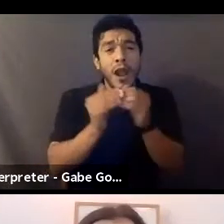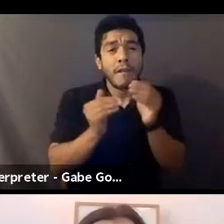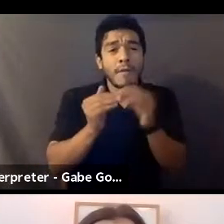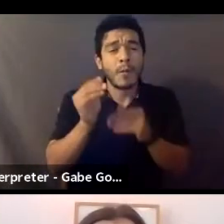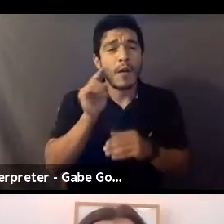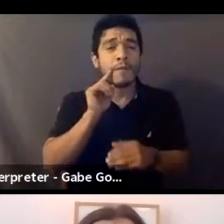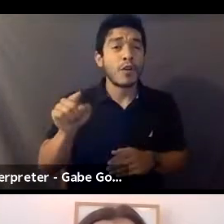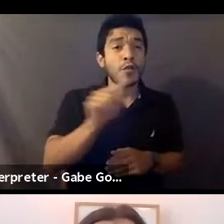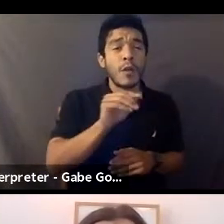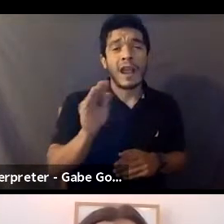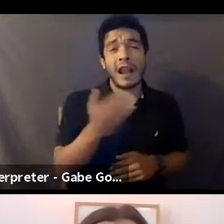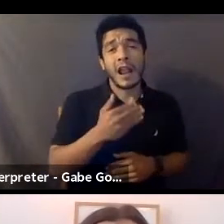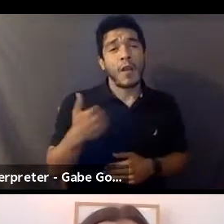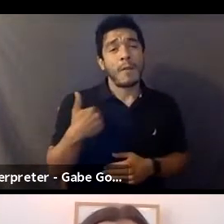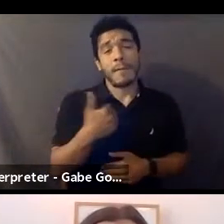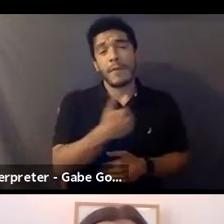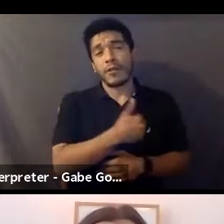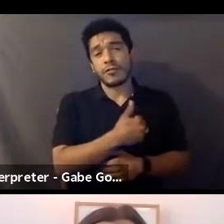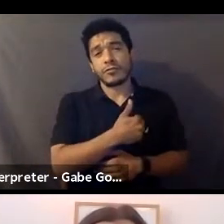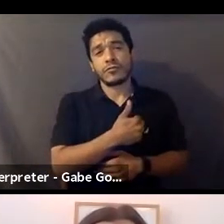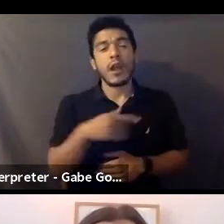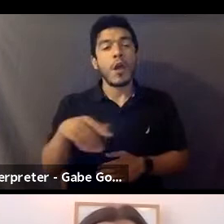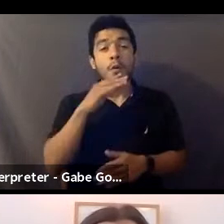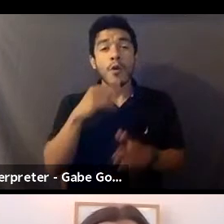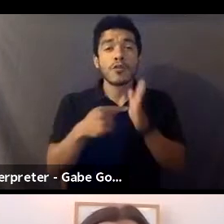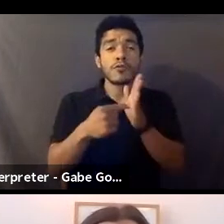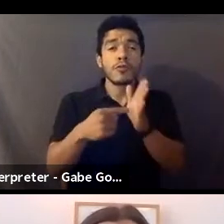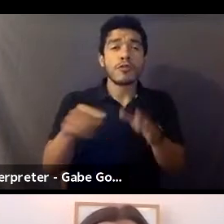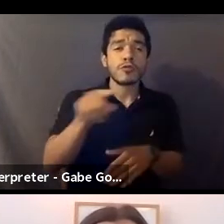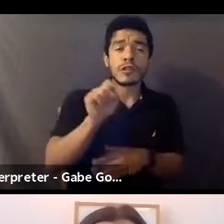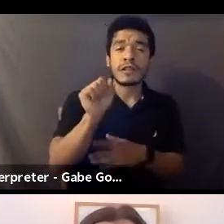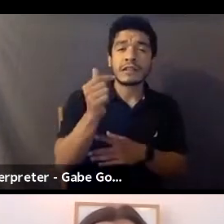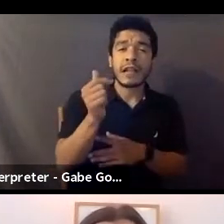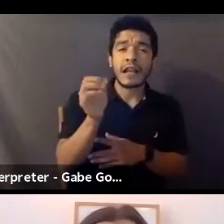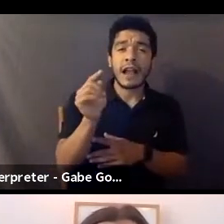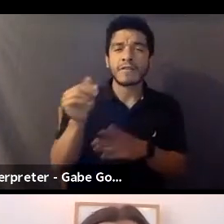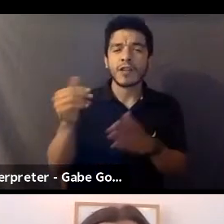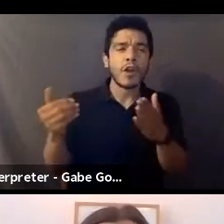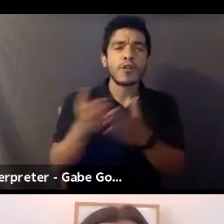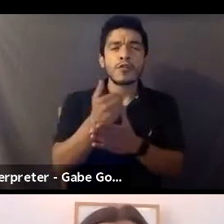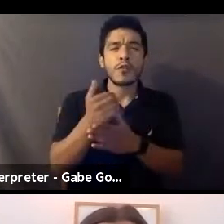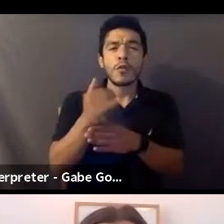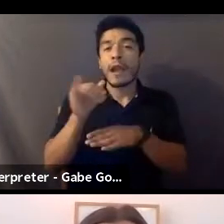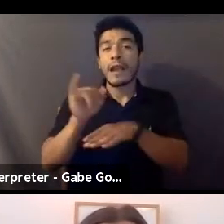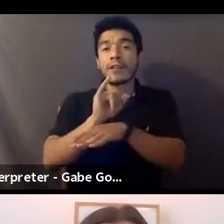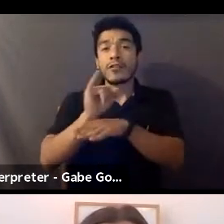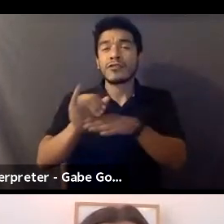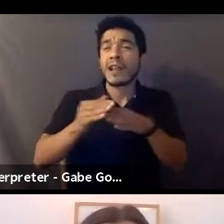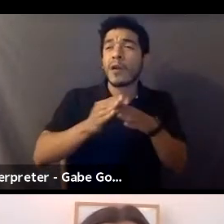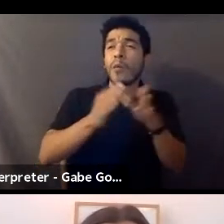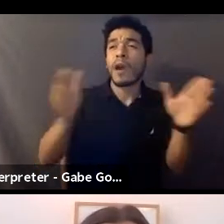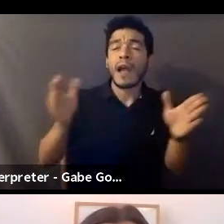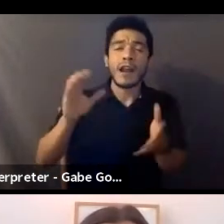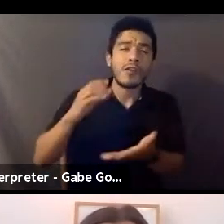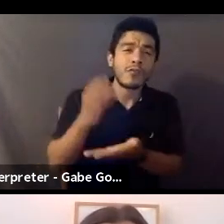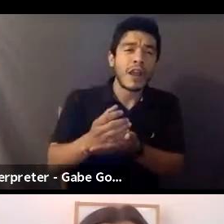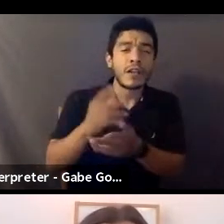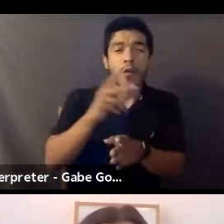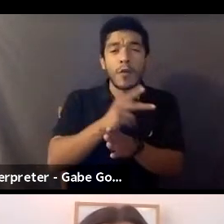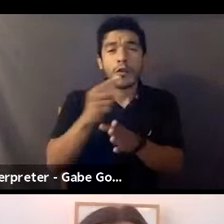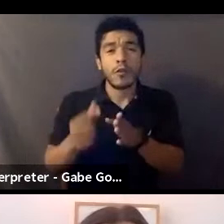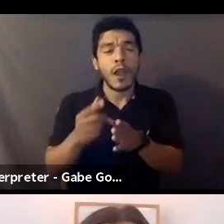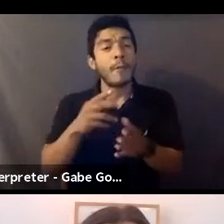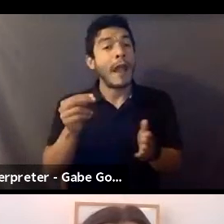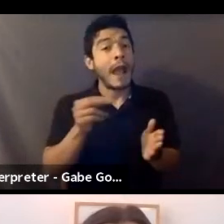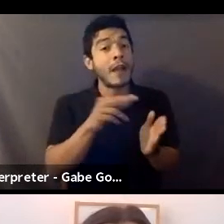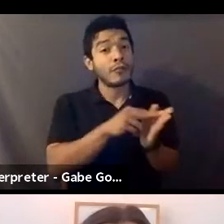of this discussion, we're going to spotlight SAG-EFTER's new industry-wide accreditation for intimacy coordinator training programs and registry,